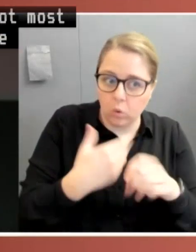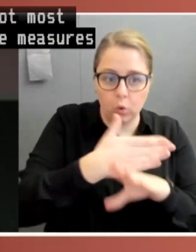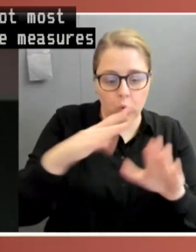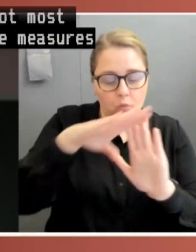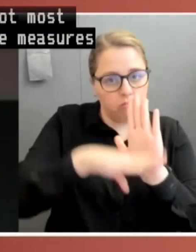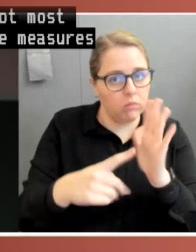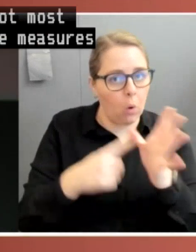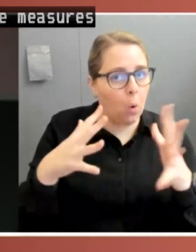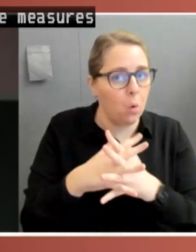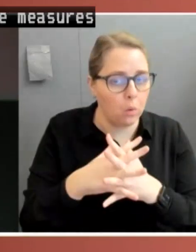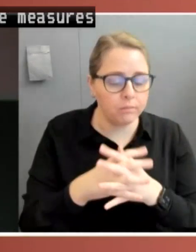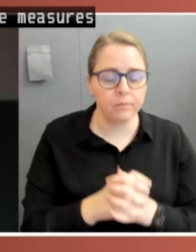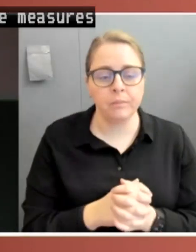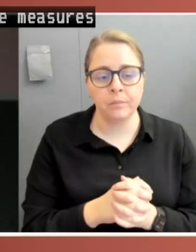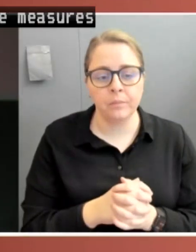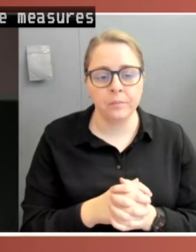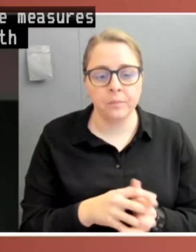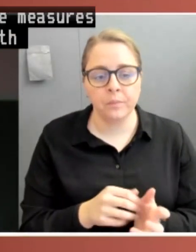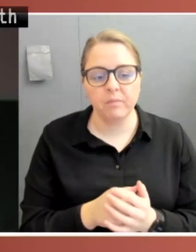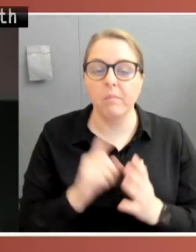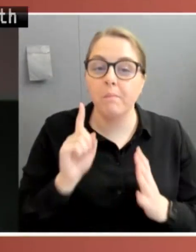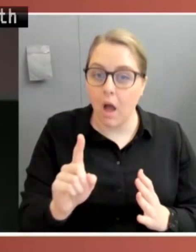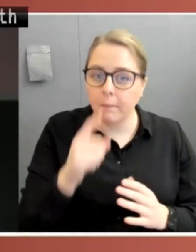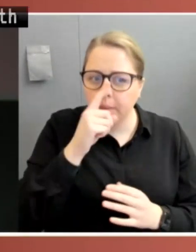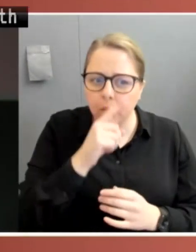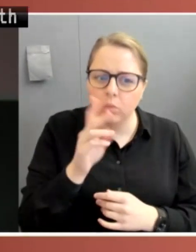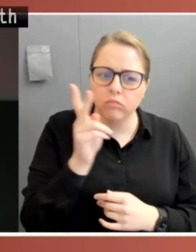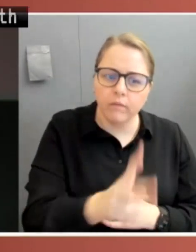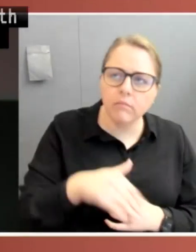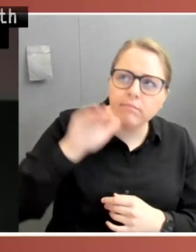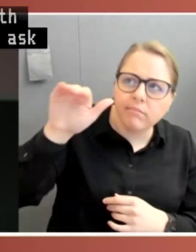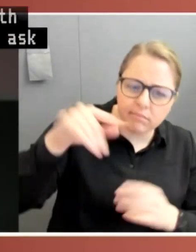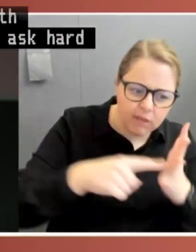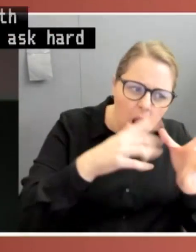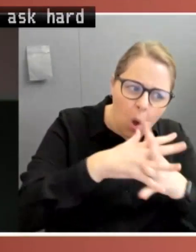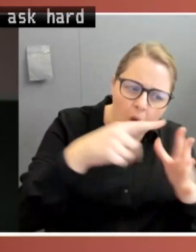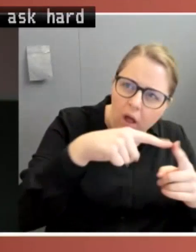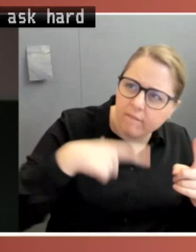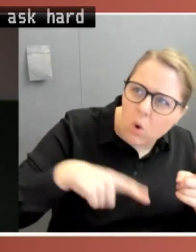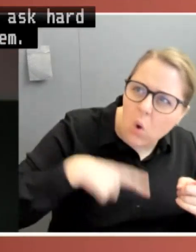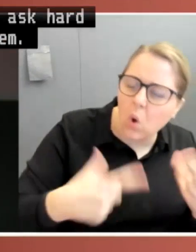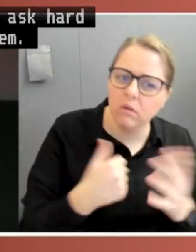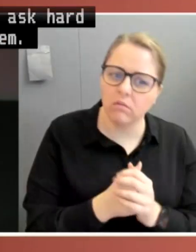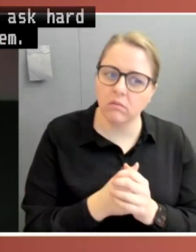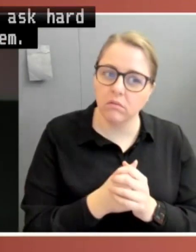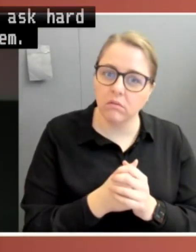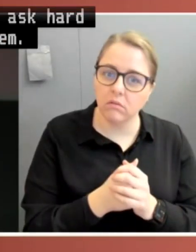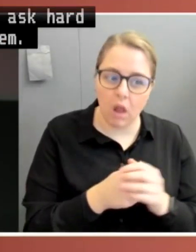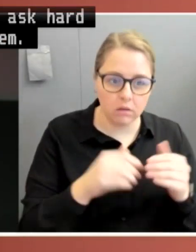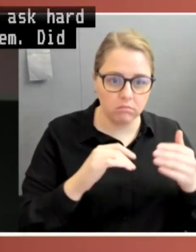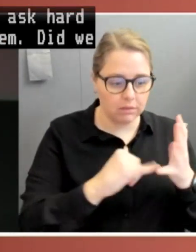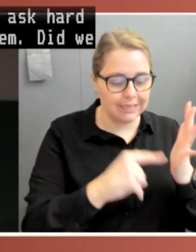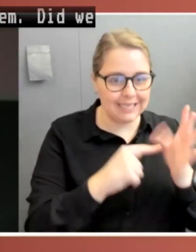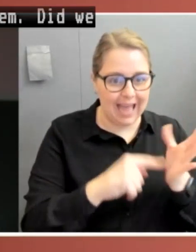They did, though, ask hard questions about many of them. Did we really need to close state borders for as long as we did,